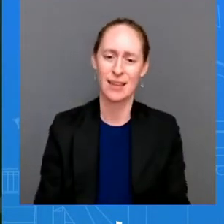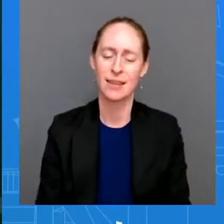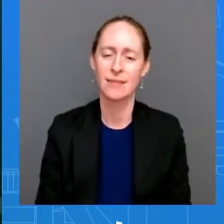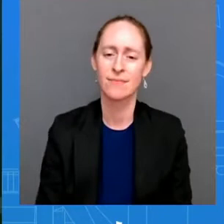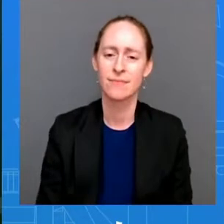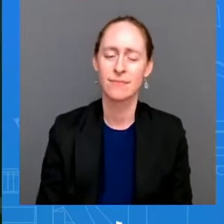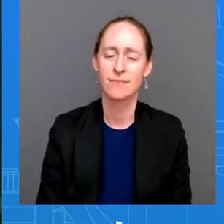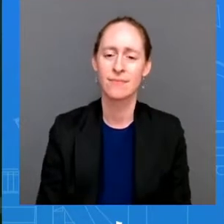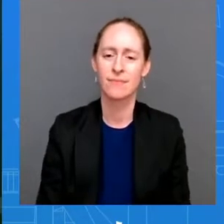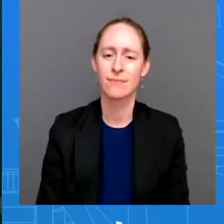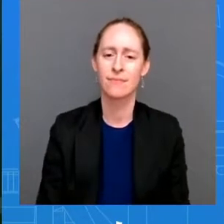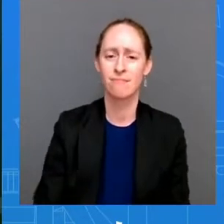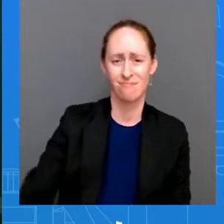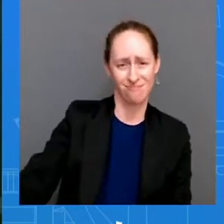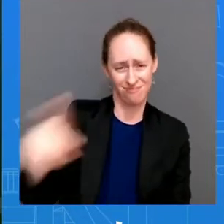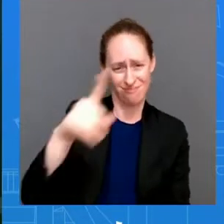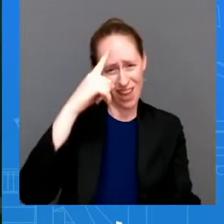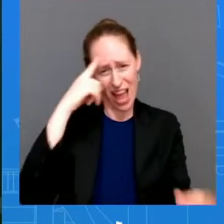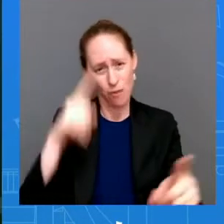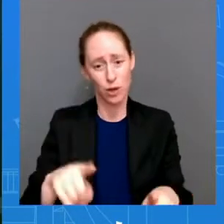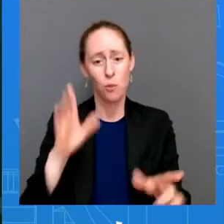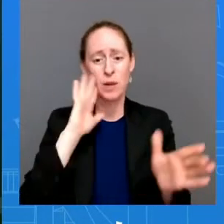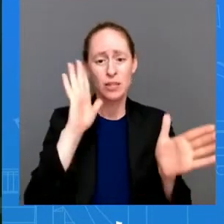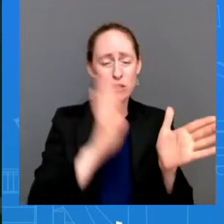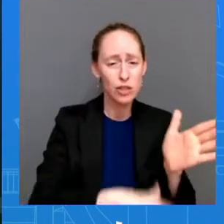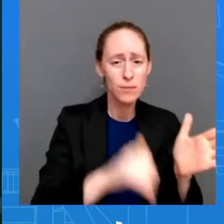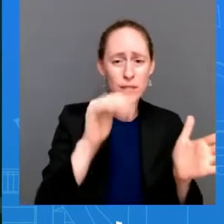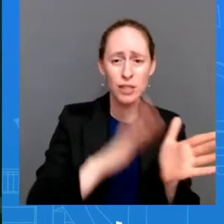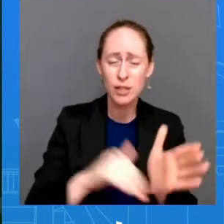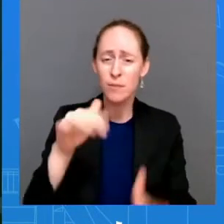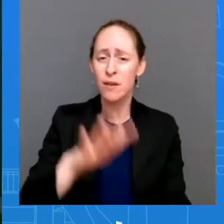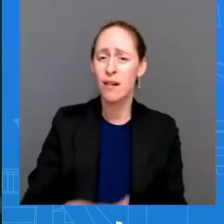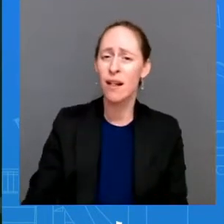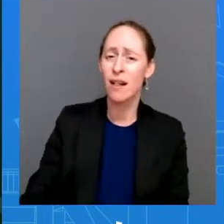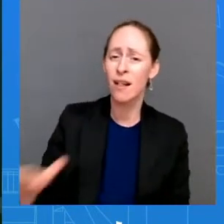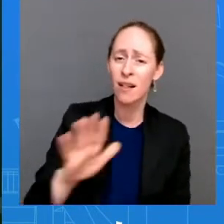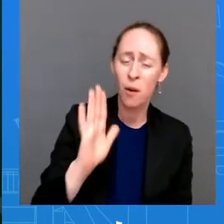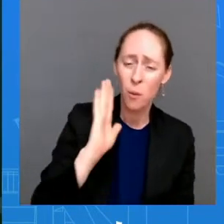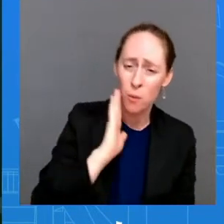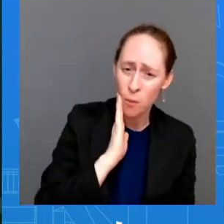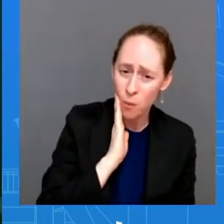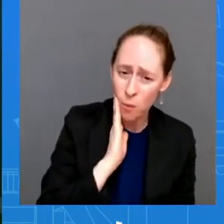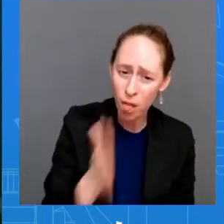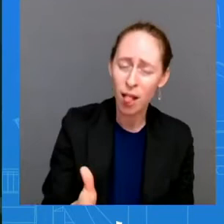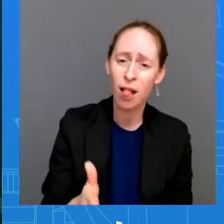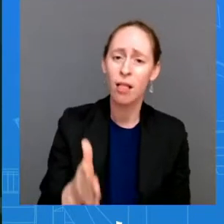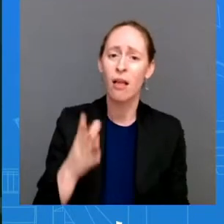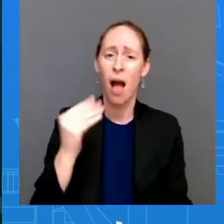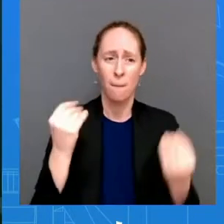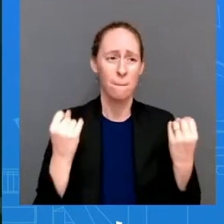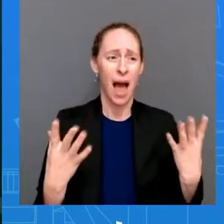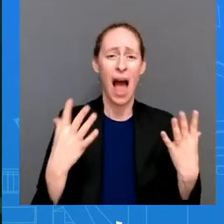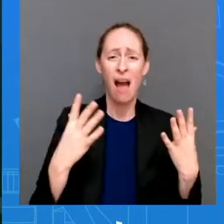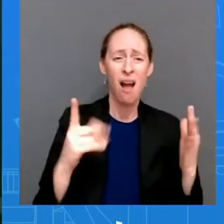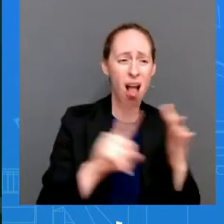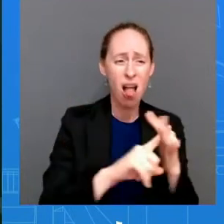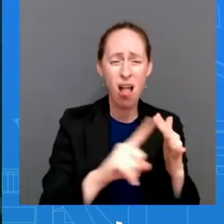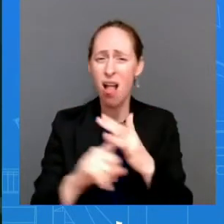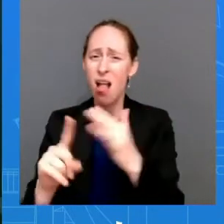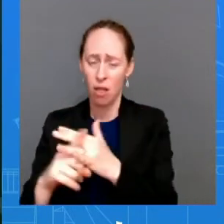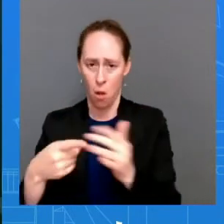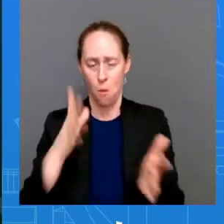range of critical and long-standing economic challenges there are also three new polls out today from morning console political